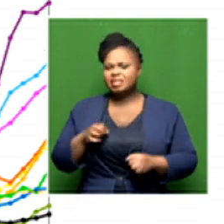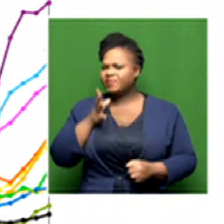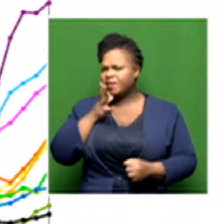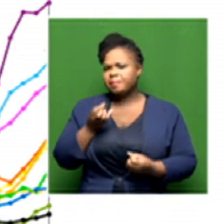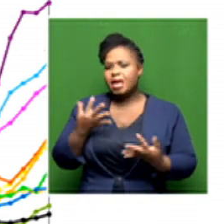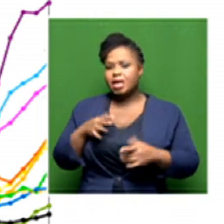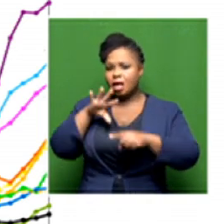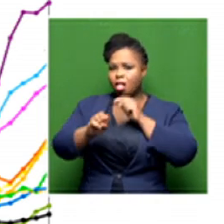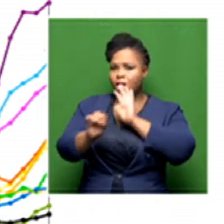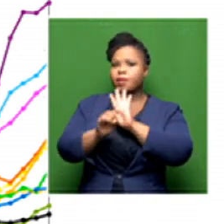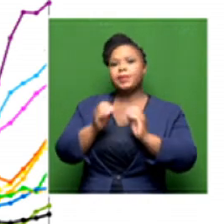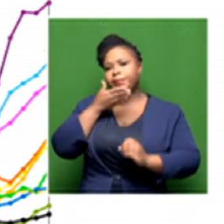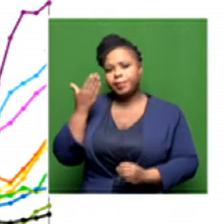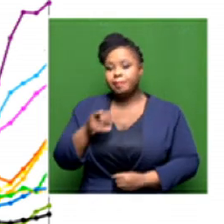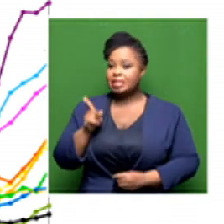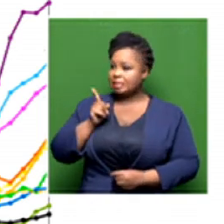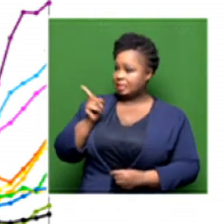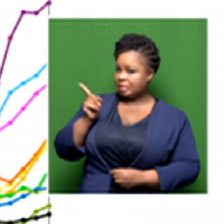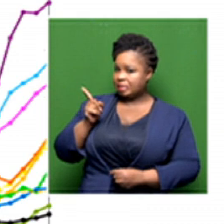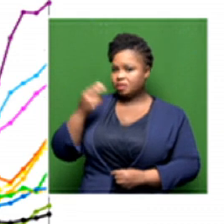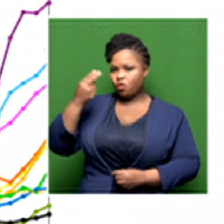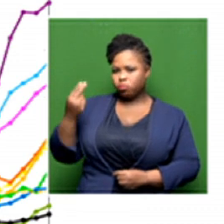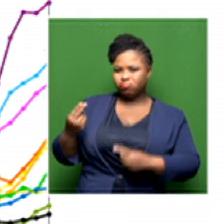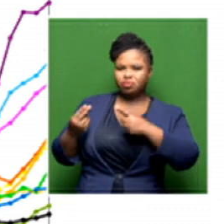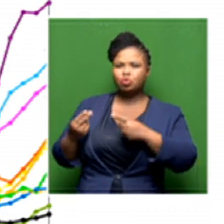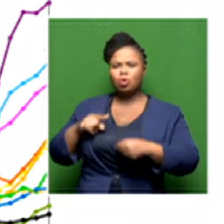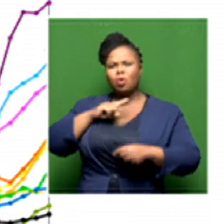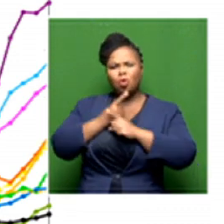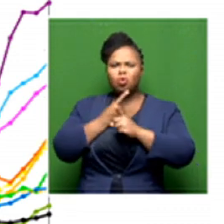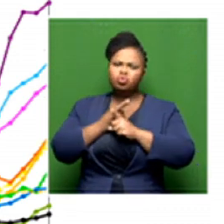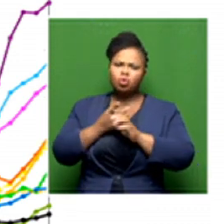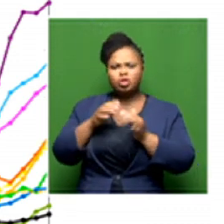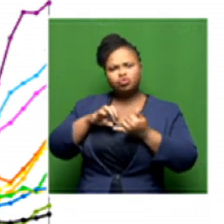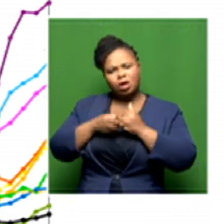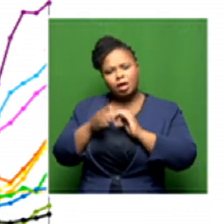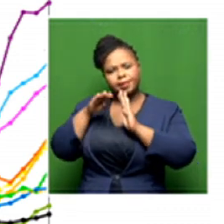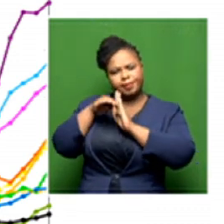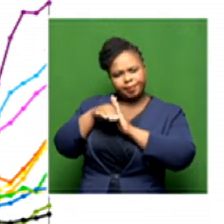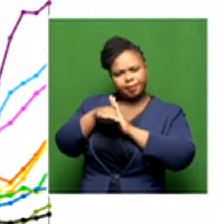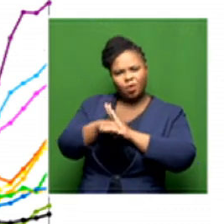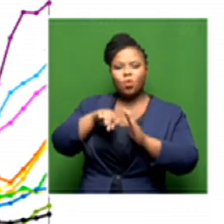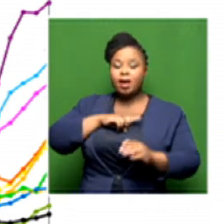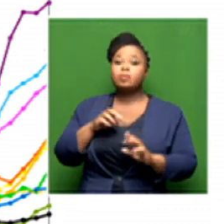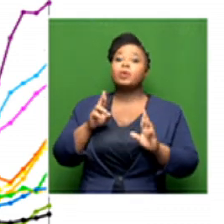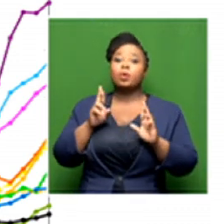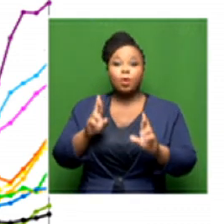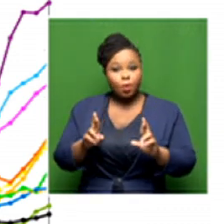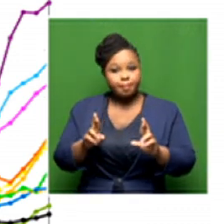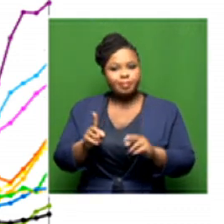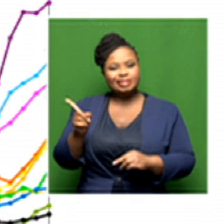It's starting to, according to this metric, also levelling off. So hopefully, as we saw with cases, we'll see this